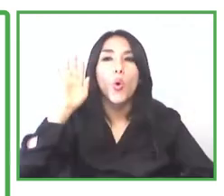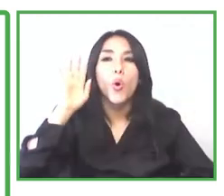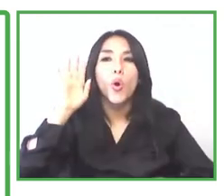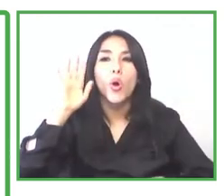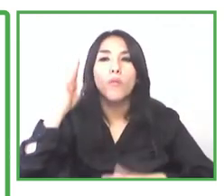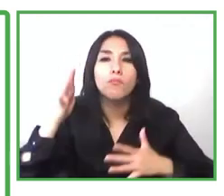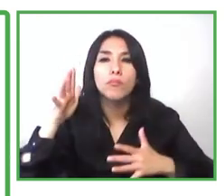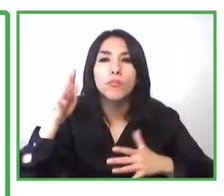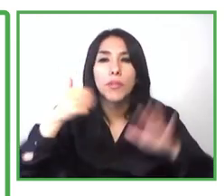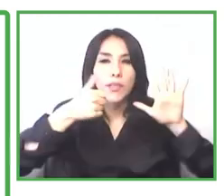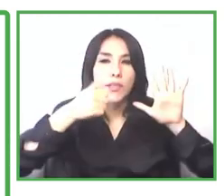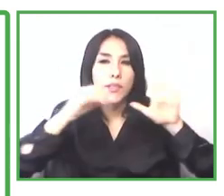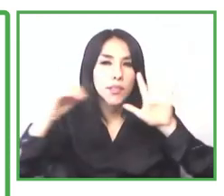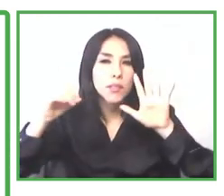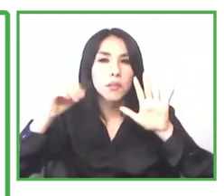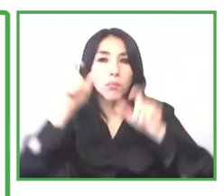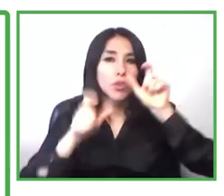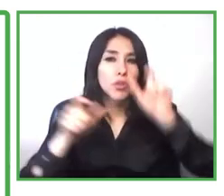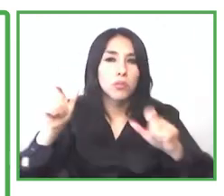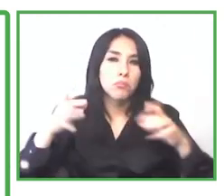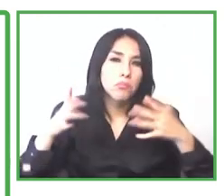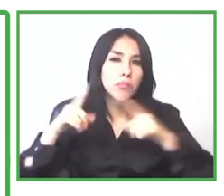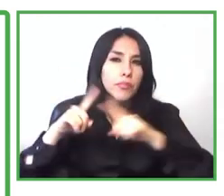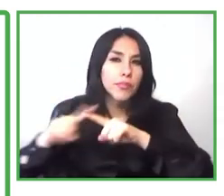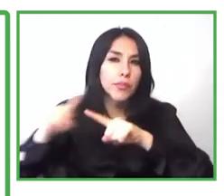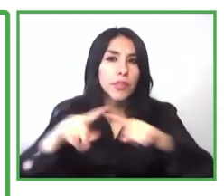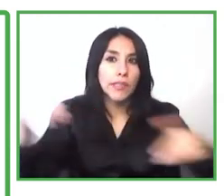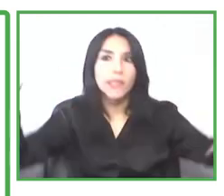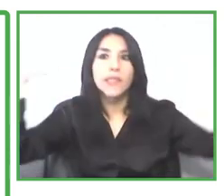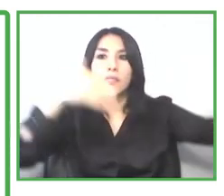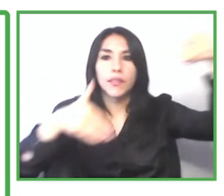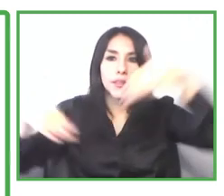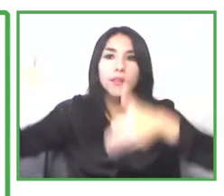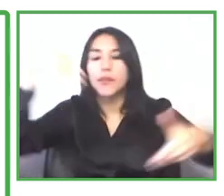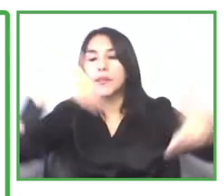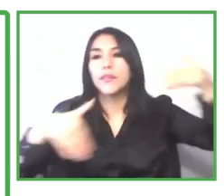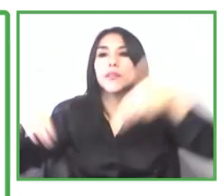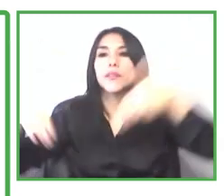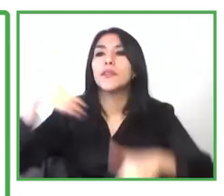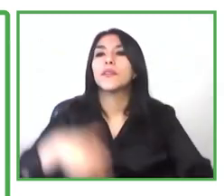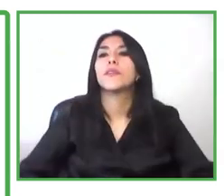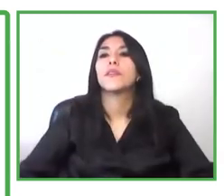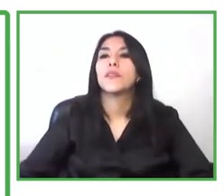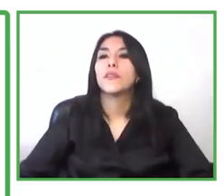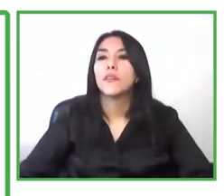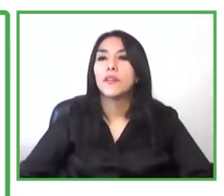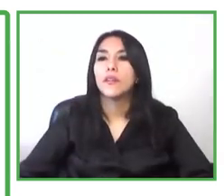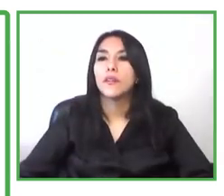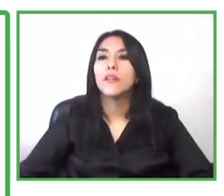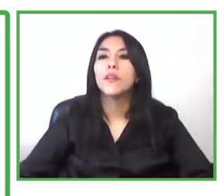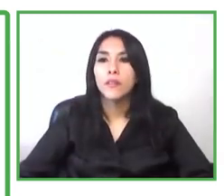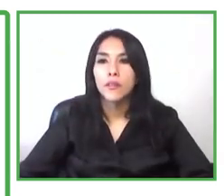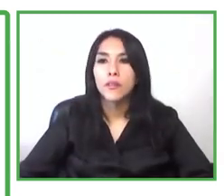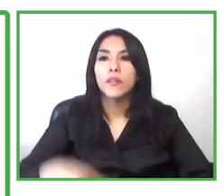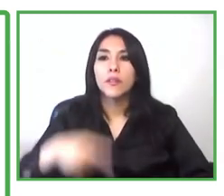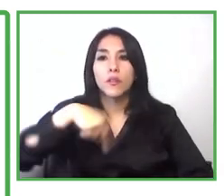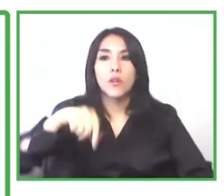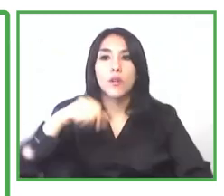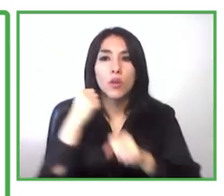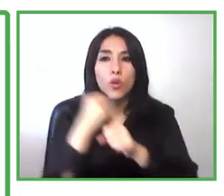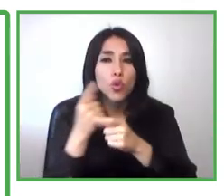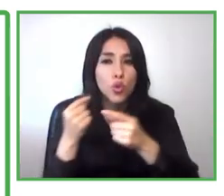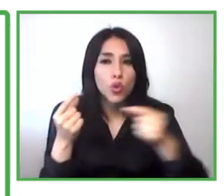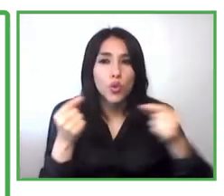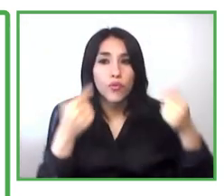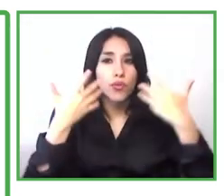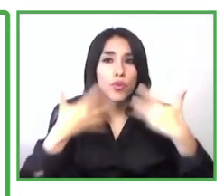we have organized yeah and now we can say that over 200 uh event